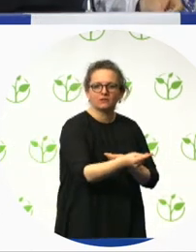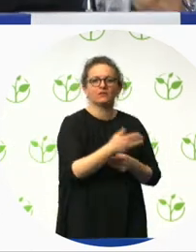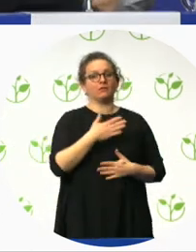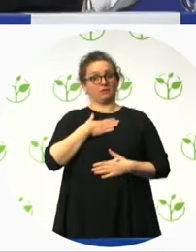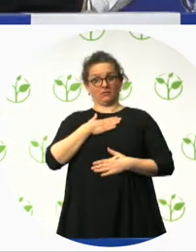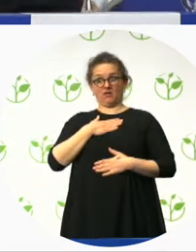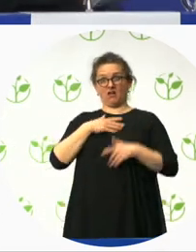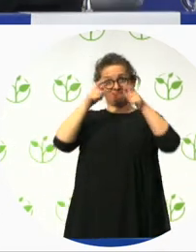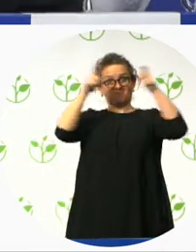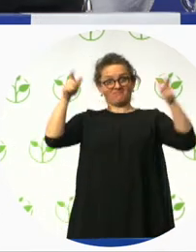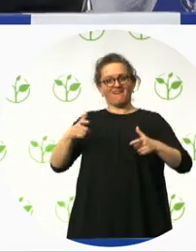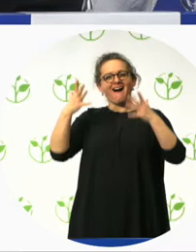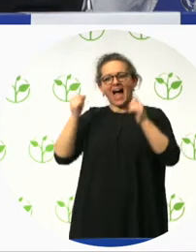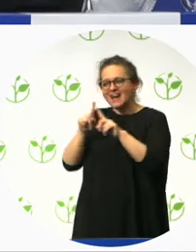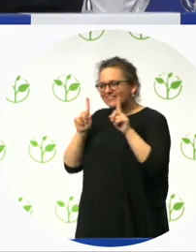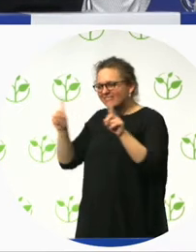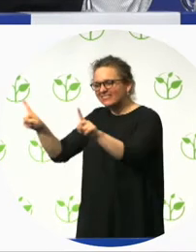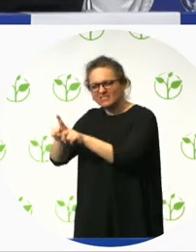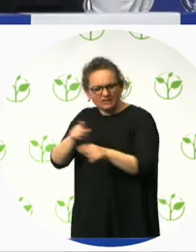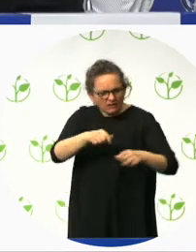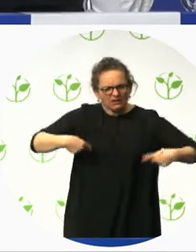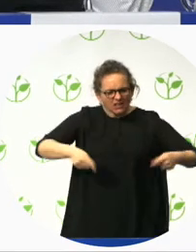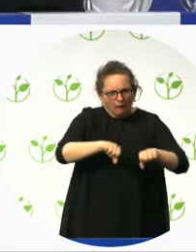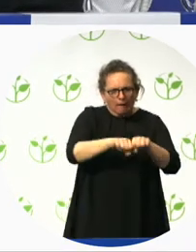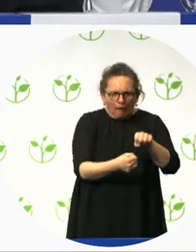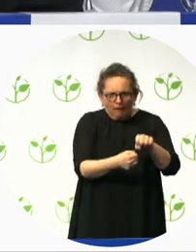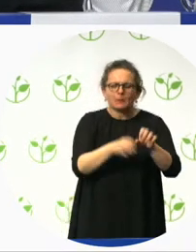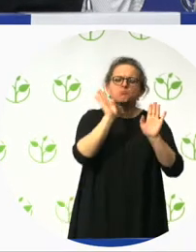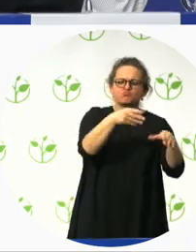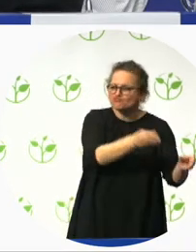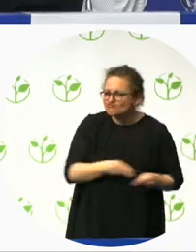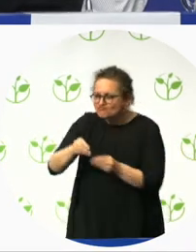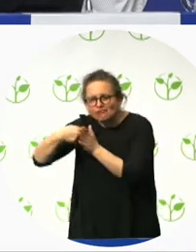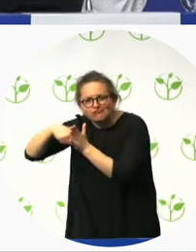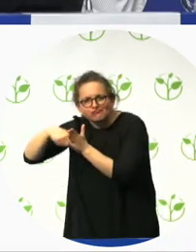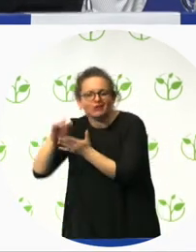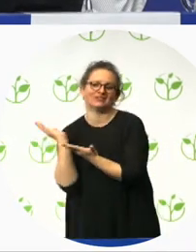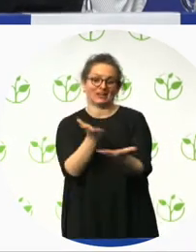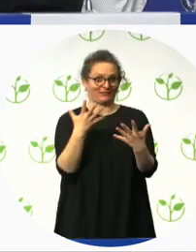So on the left hand side is the aquatics environment. There are actually three bodies of water in this building.